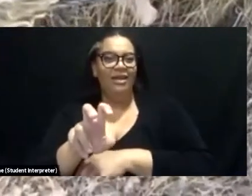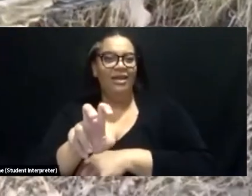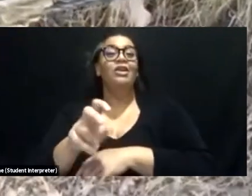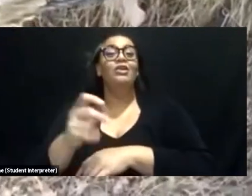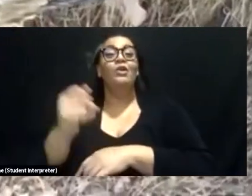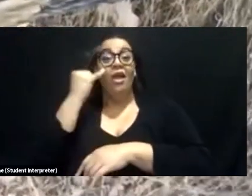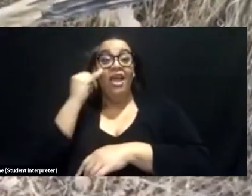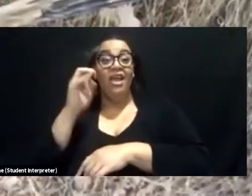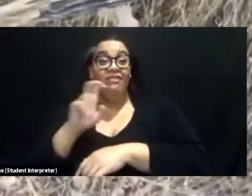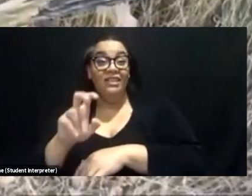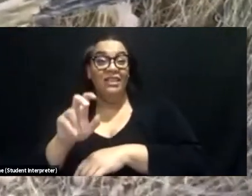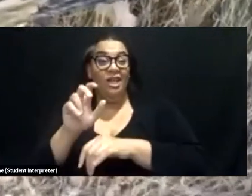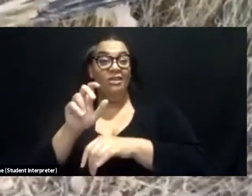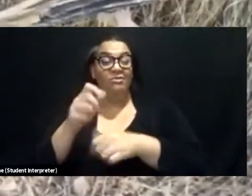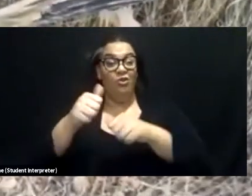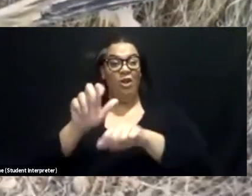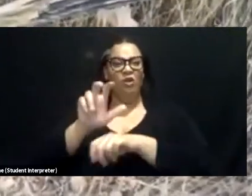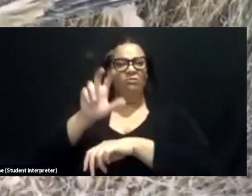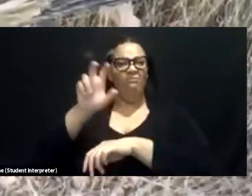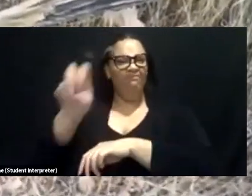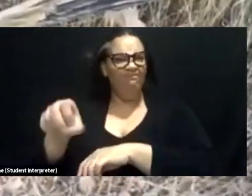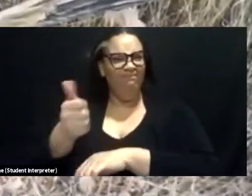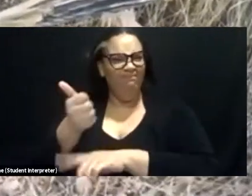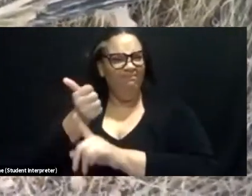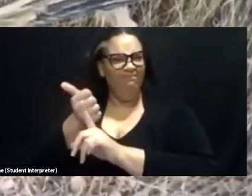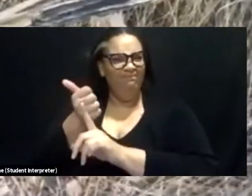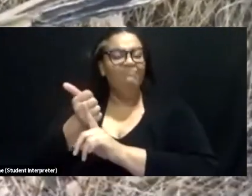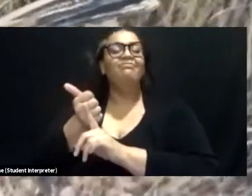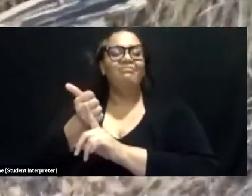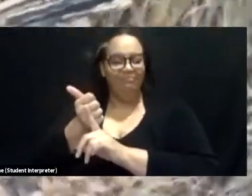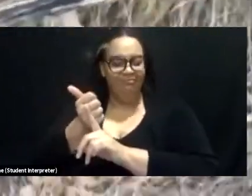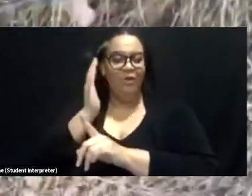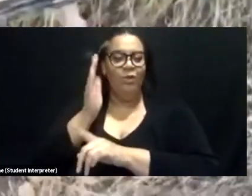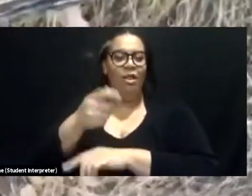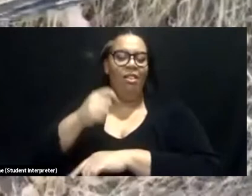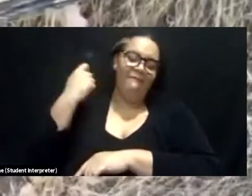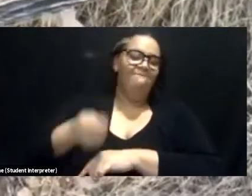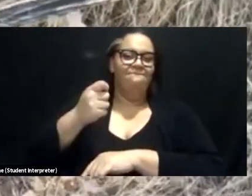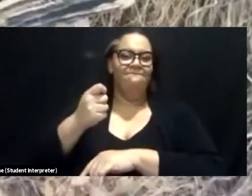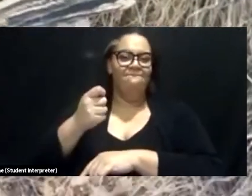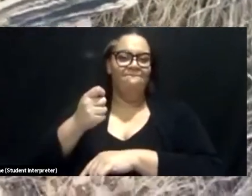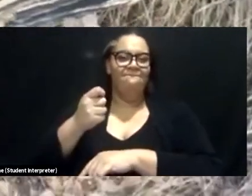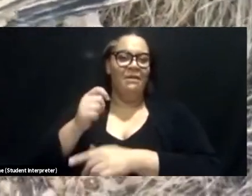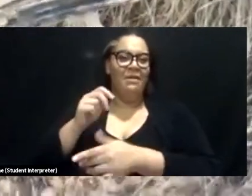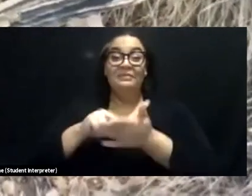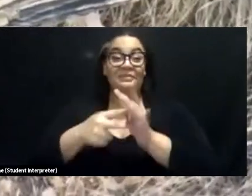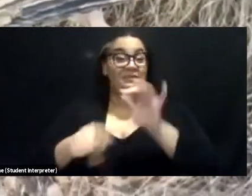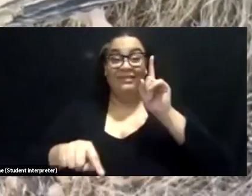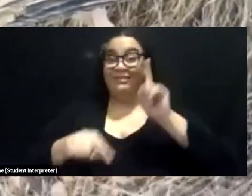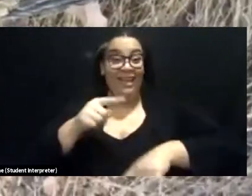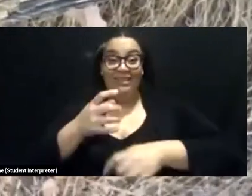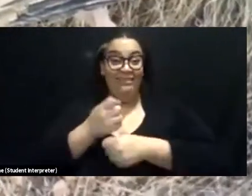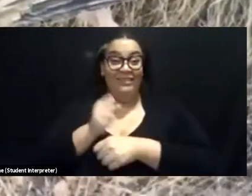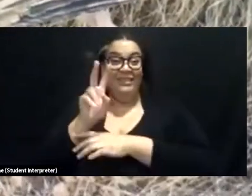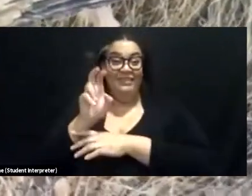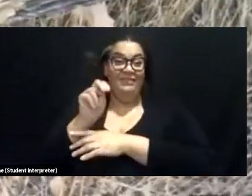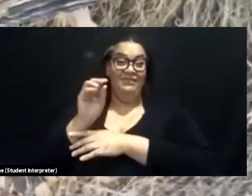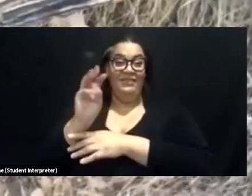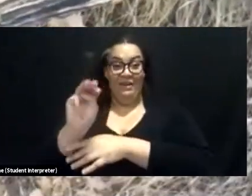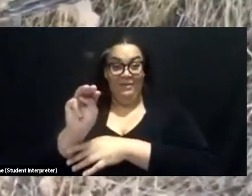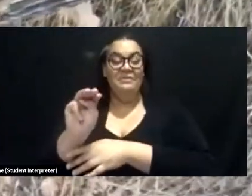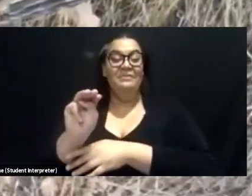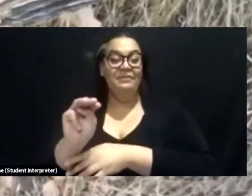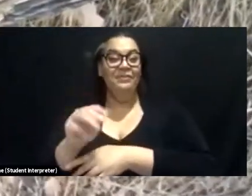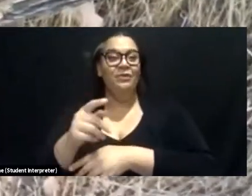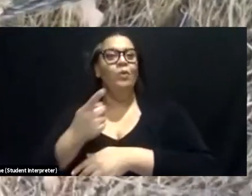ground. And then they actually swallow it kind of like you're slurping a spaghetti noodle. So they swallow it head first. And sometimes